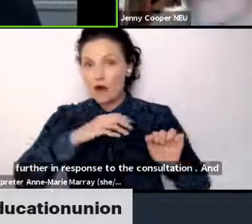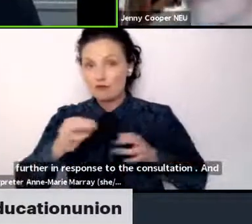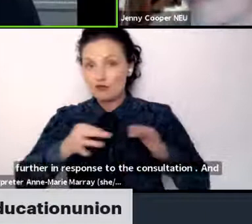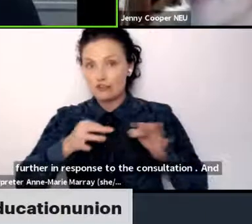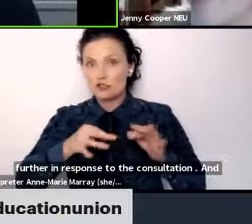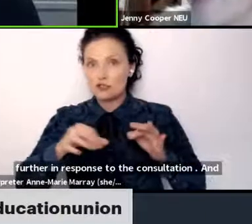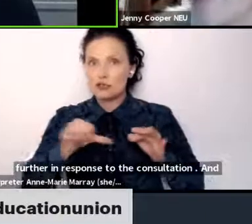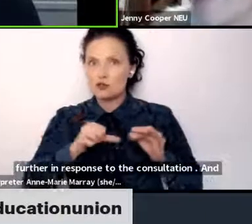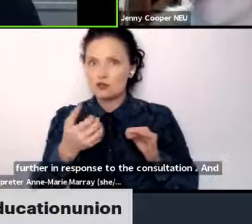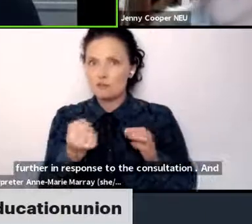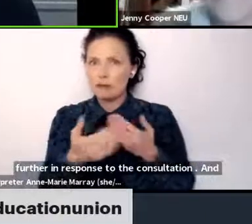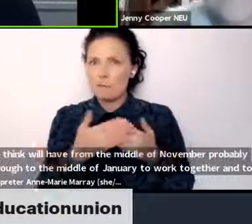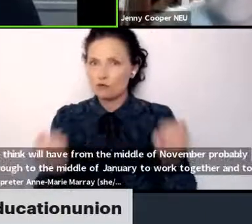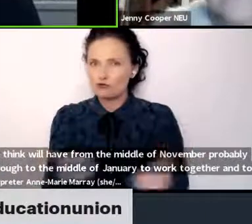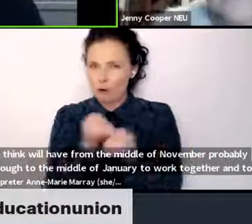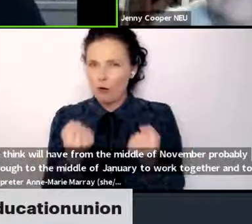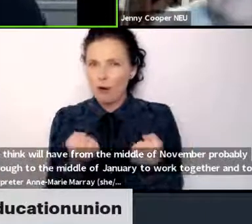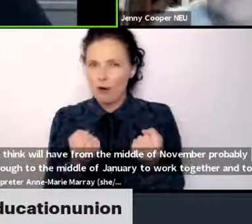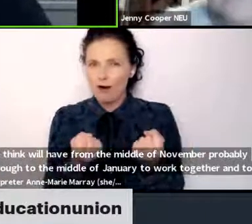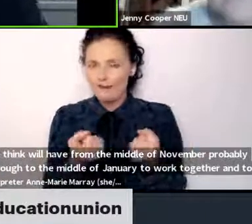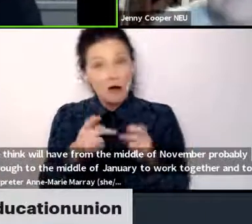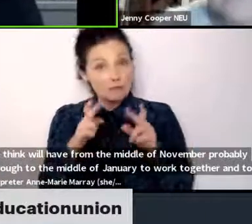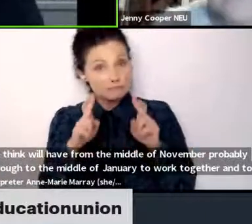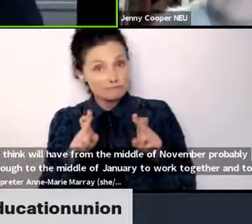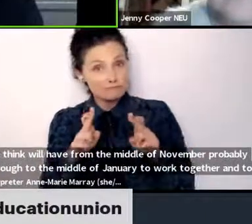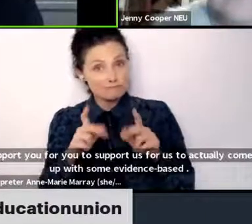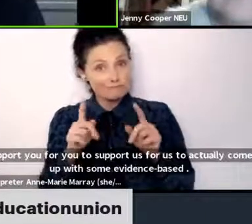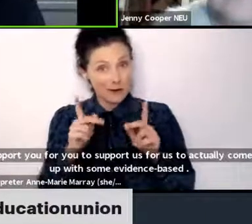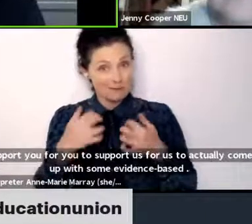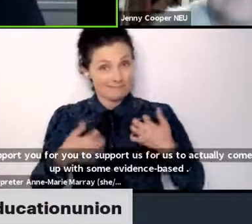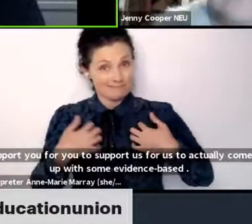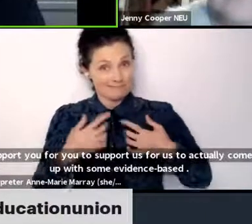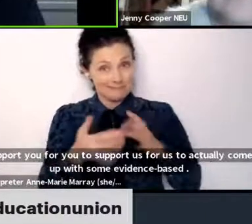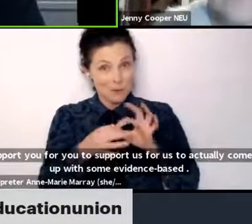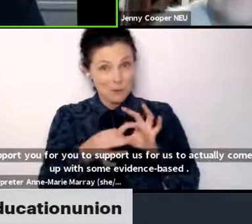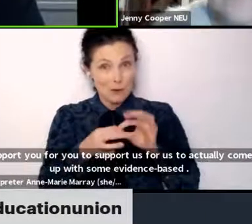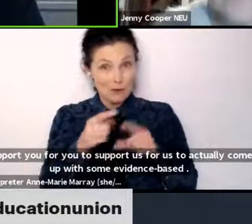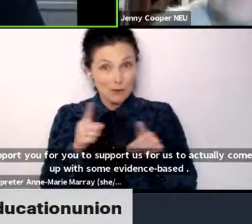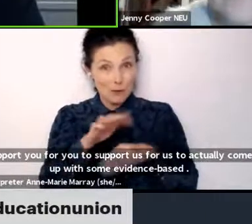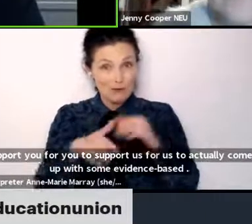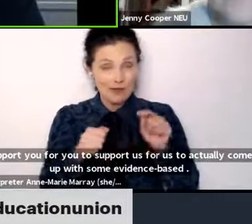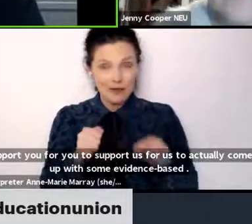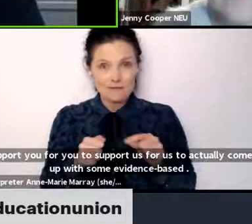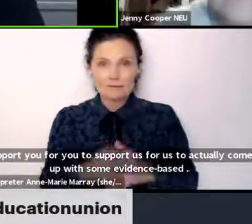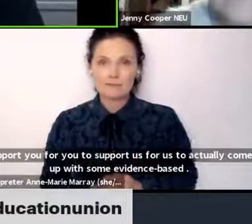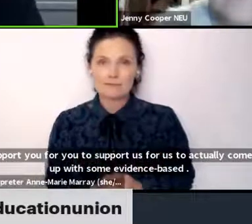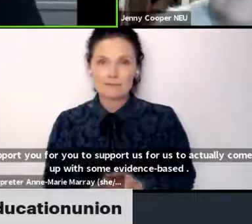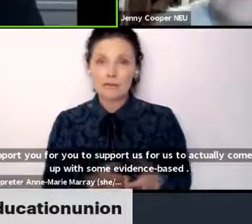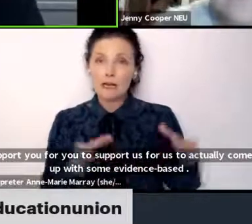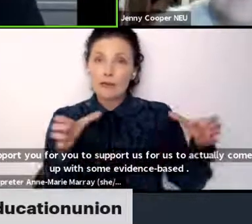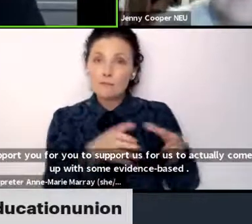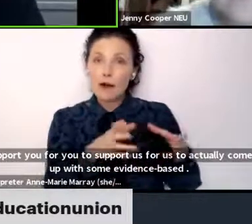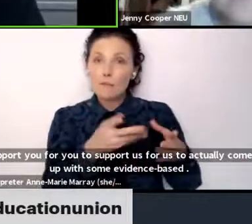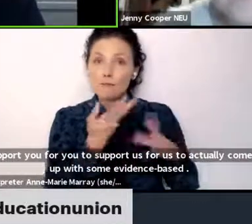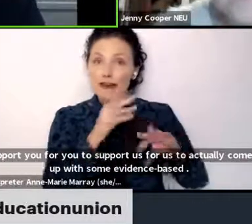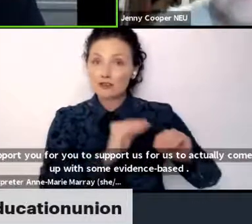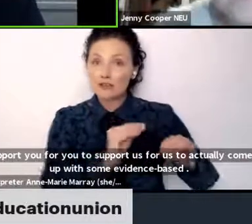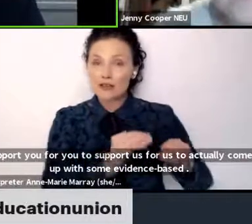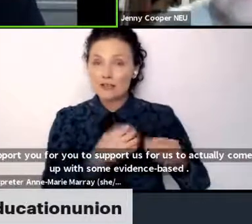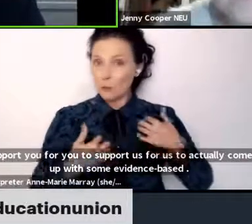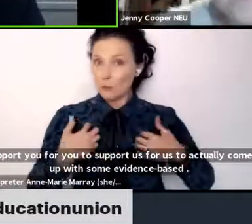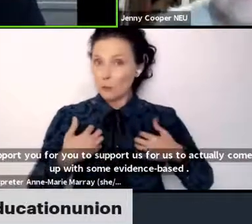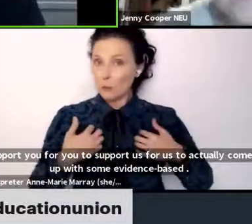So we're looking forward to working with you on that. One thing I should say is that the Department for Education are doing some interesting work now, actually, at COP.